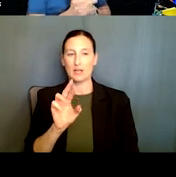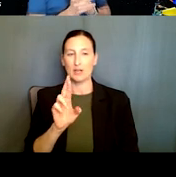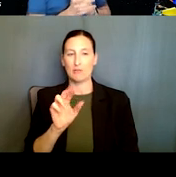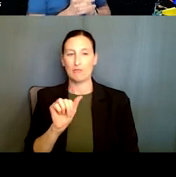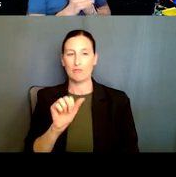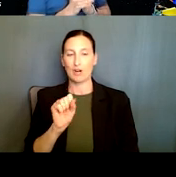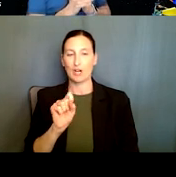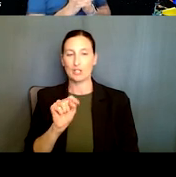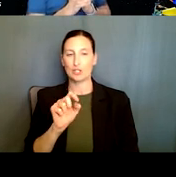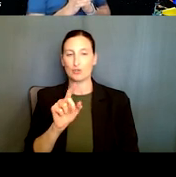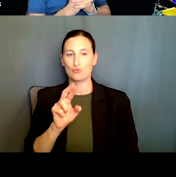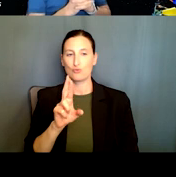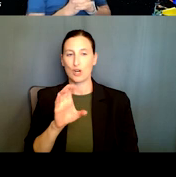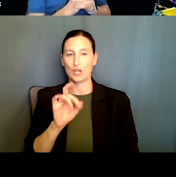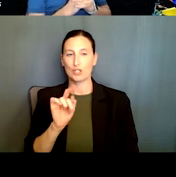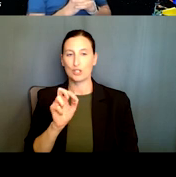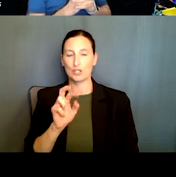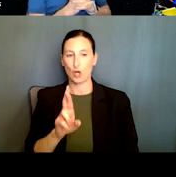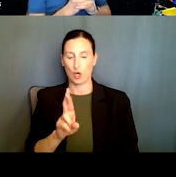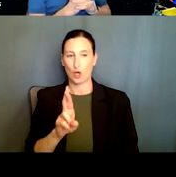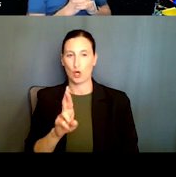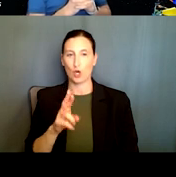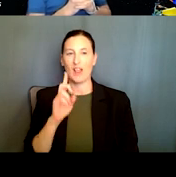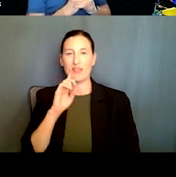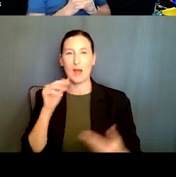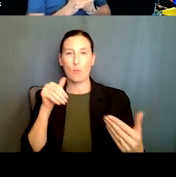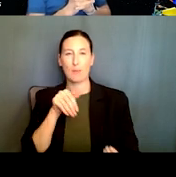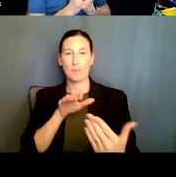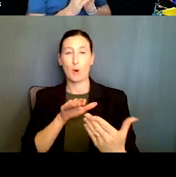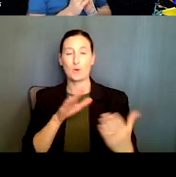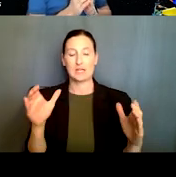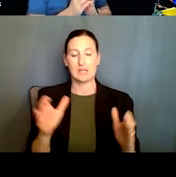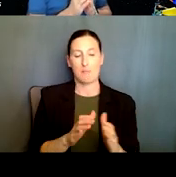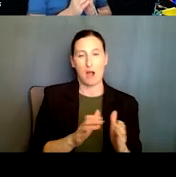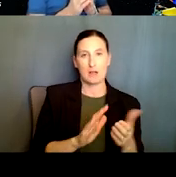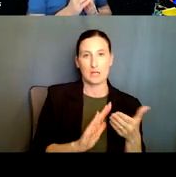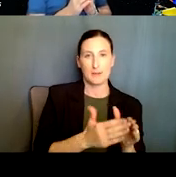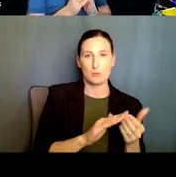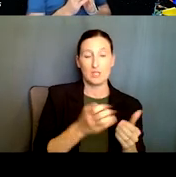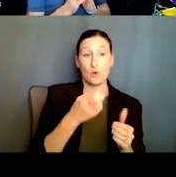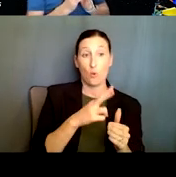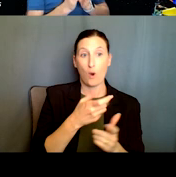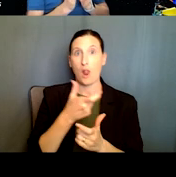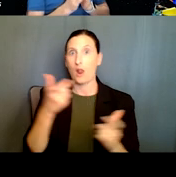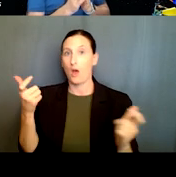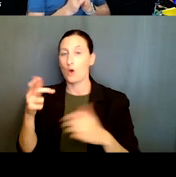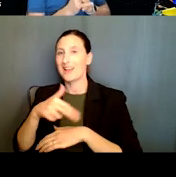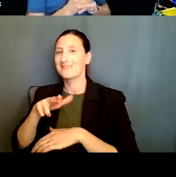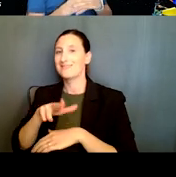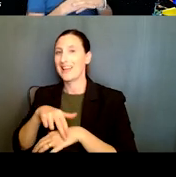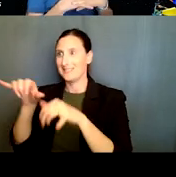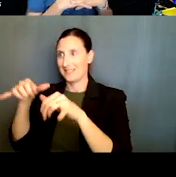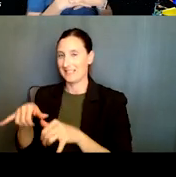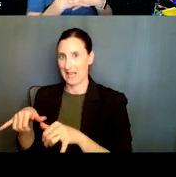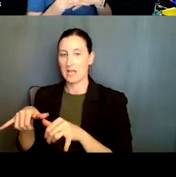national scale computation, and, and data intensive, uh, science and engineering research. So these are very large, uh,